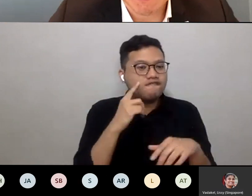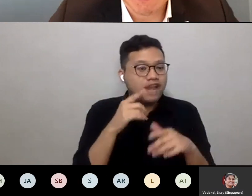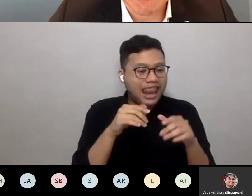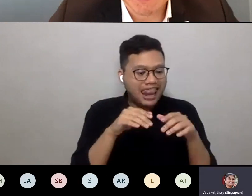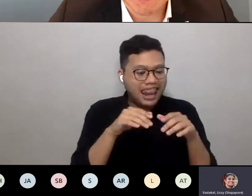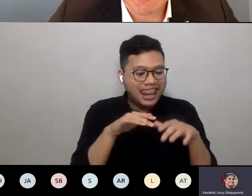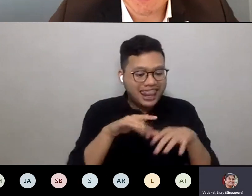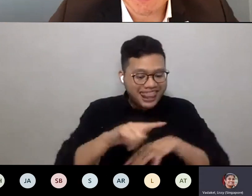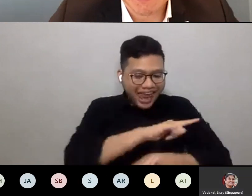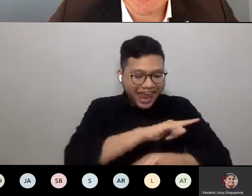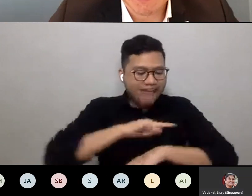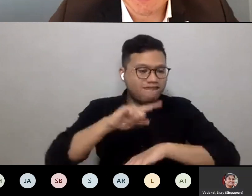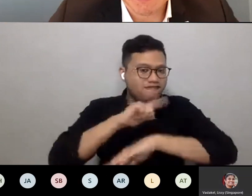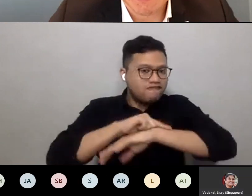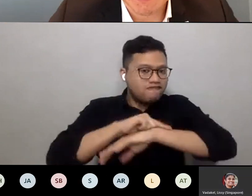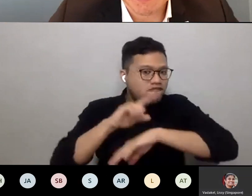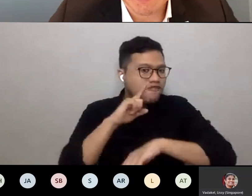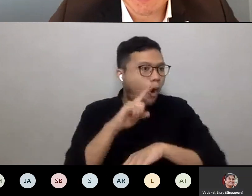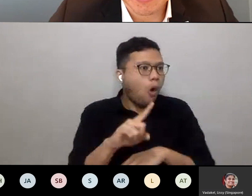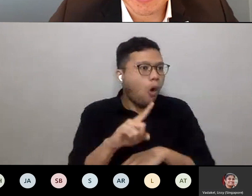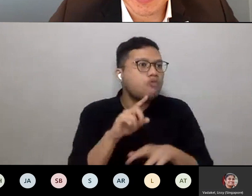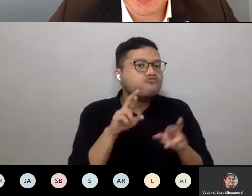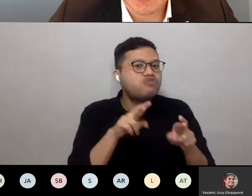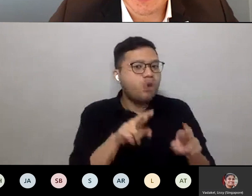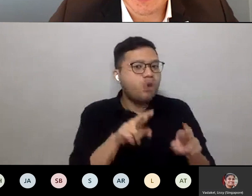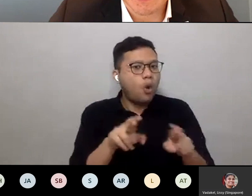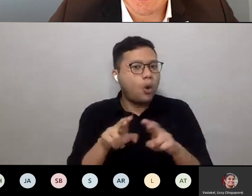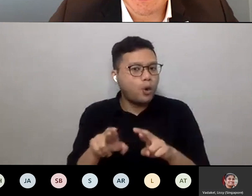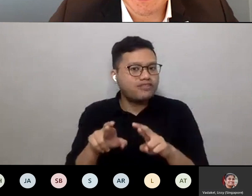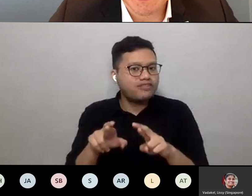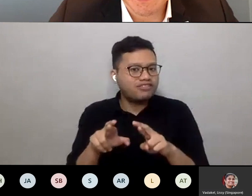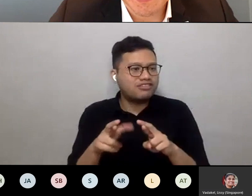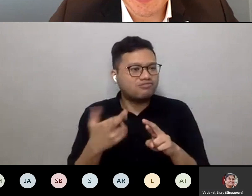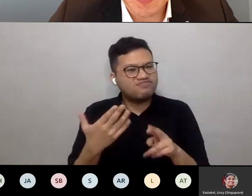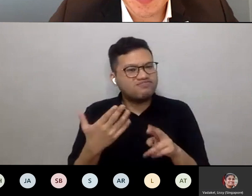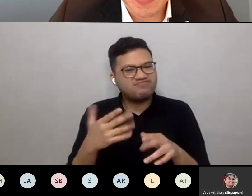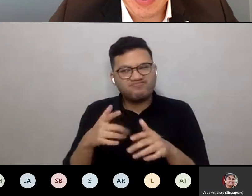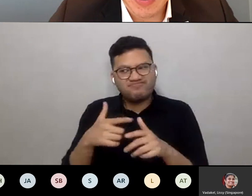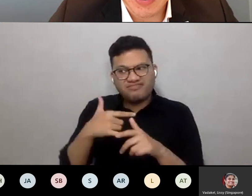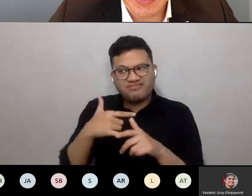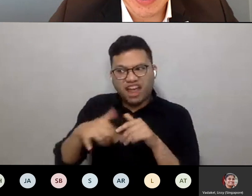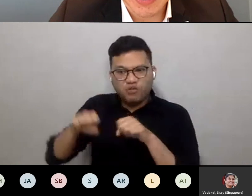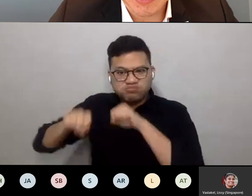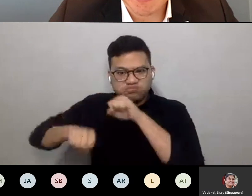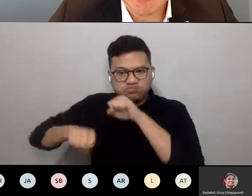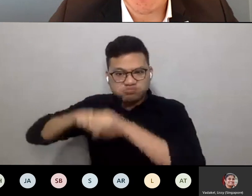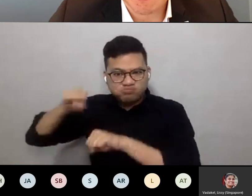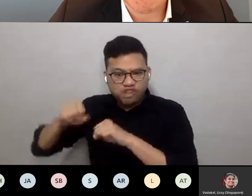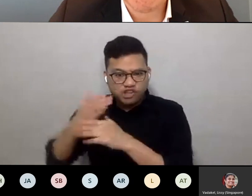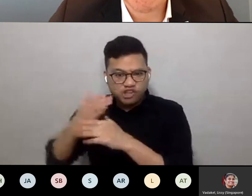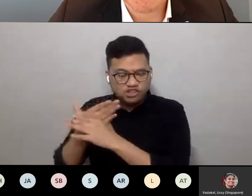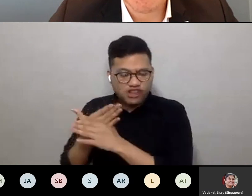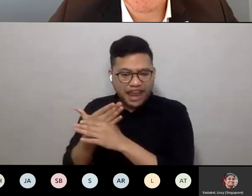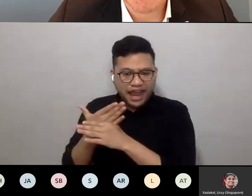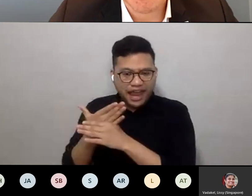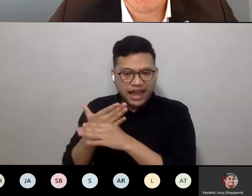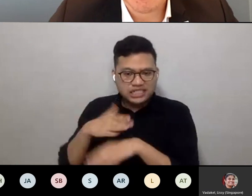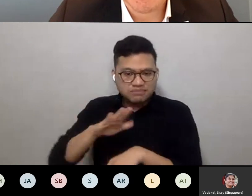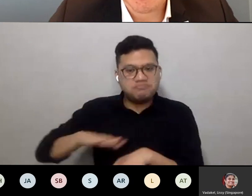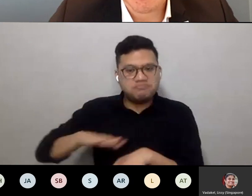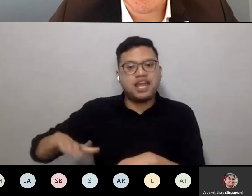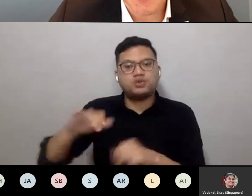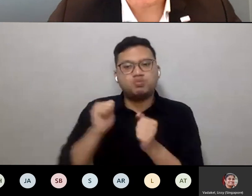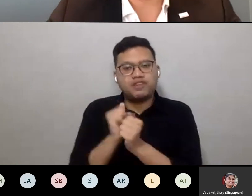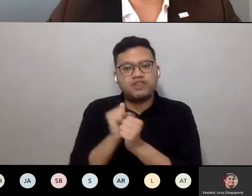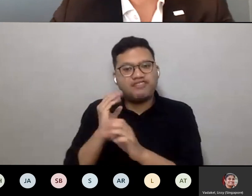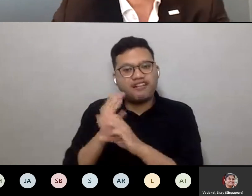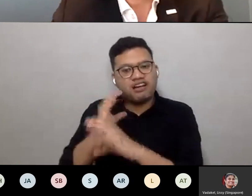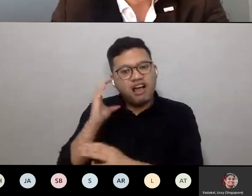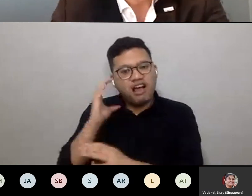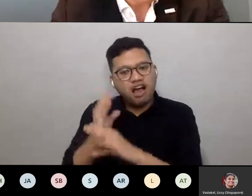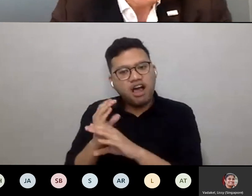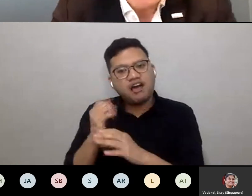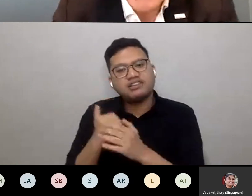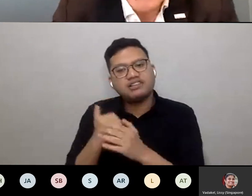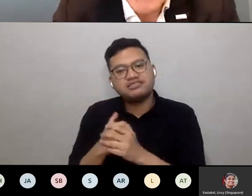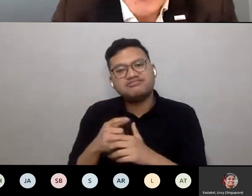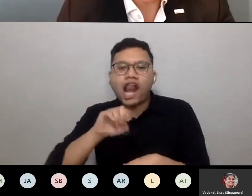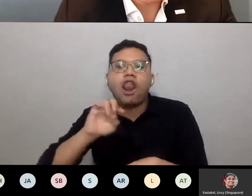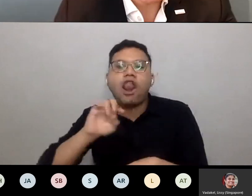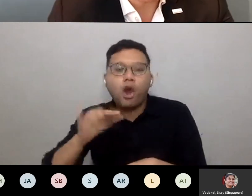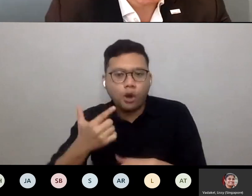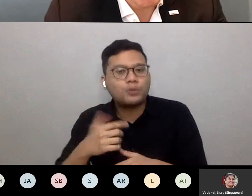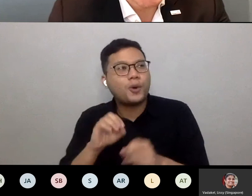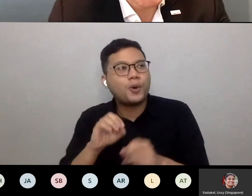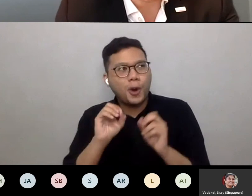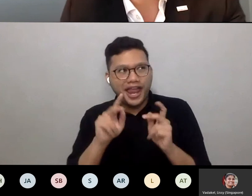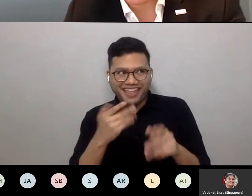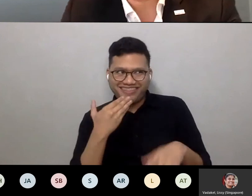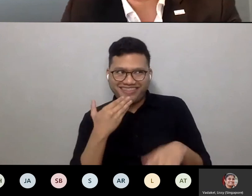off because we need big roads. So the bicycles have to share the space with the cars. I mean, in the end you get a very hot country.